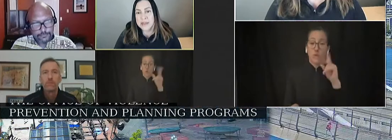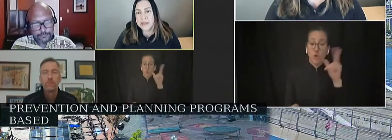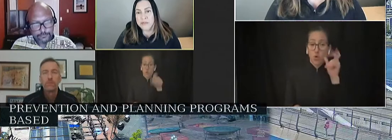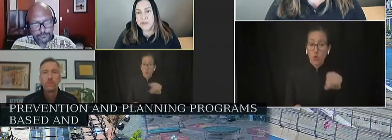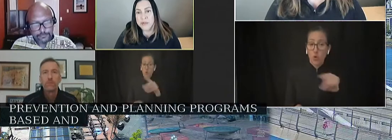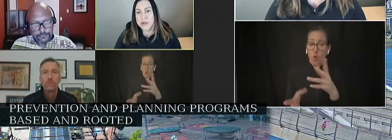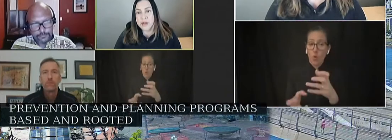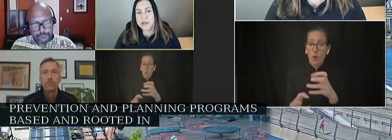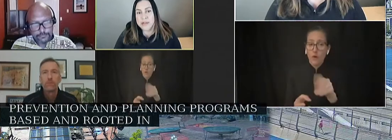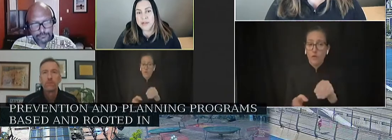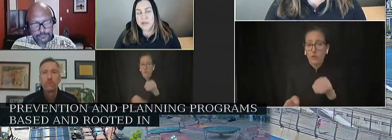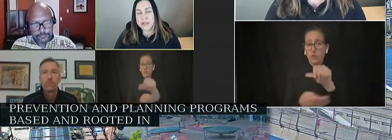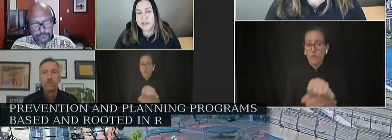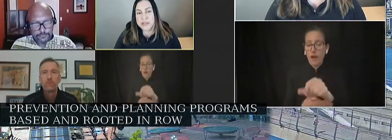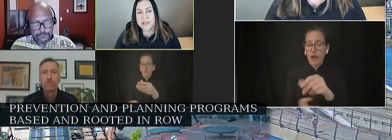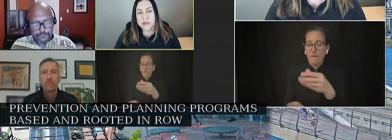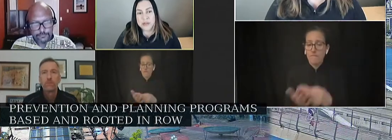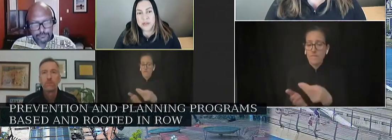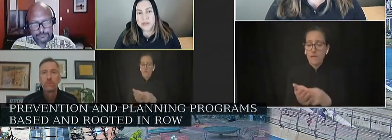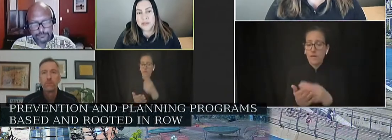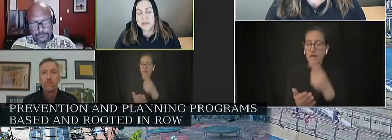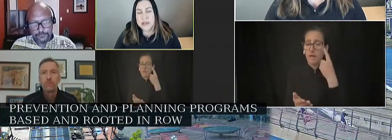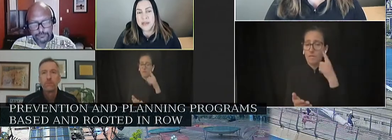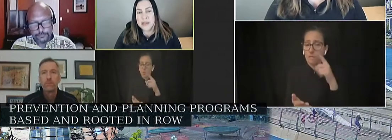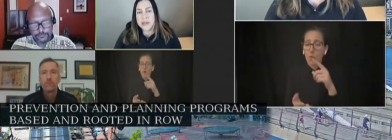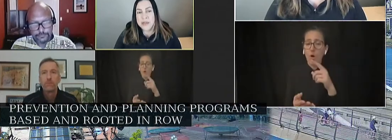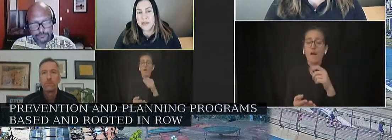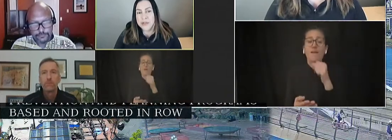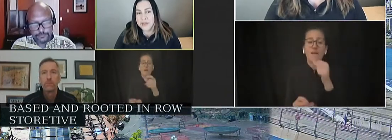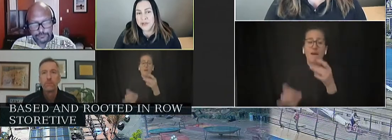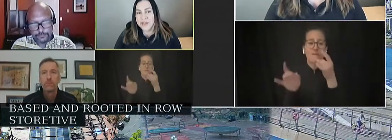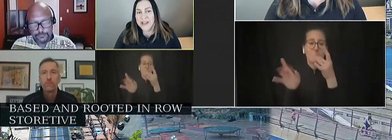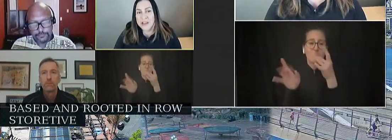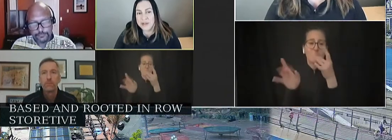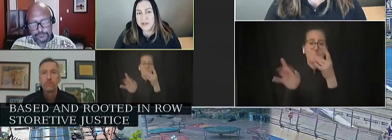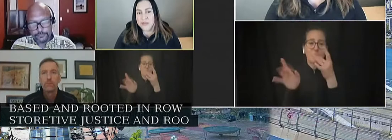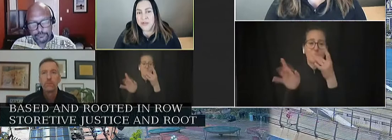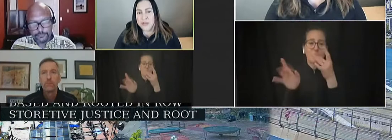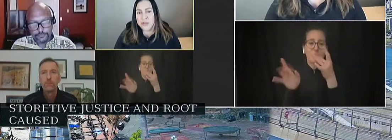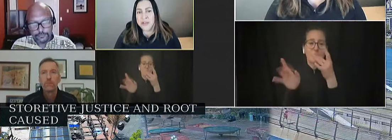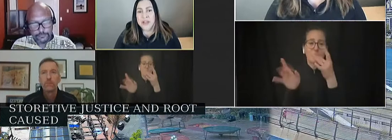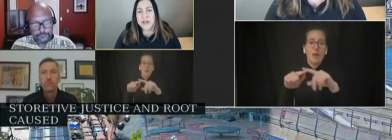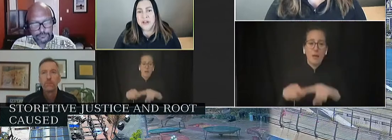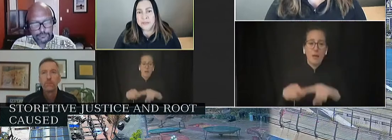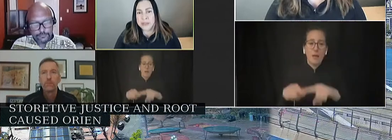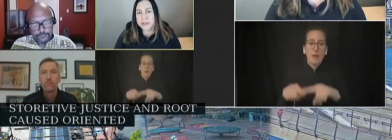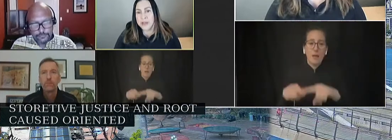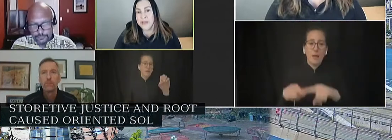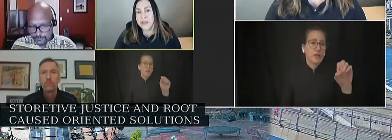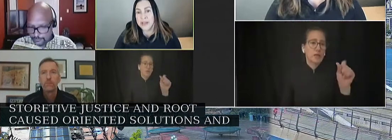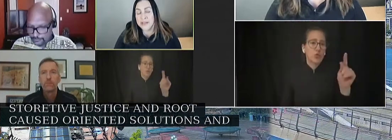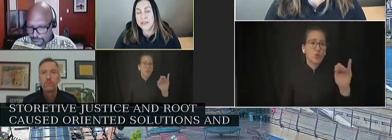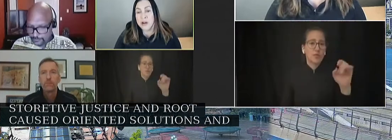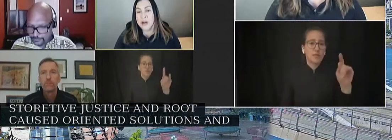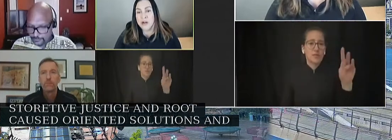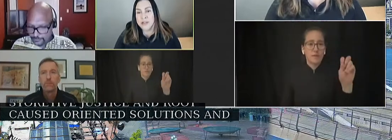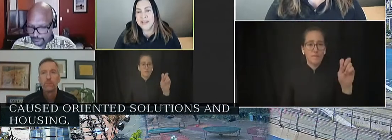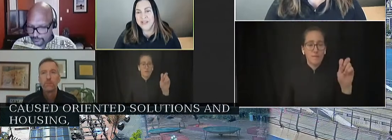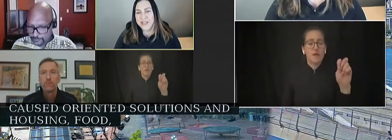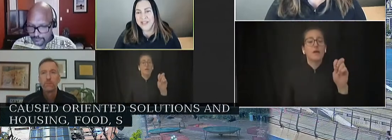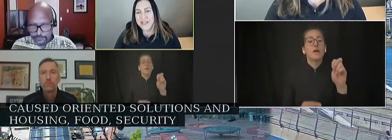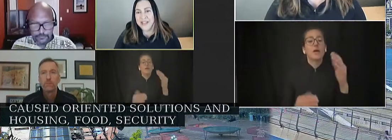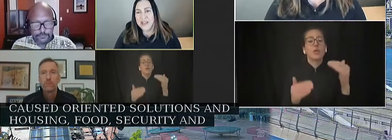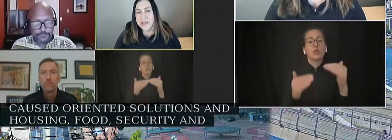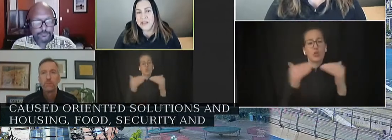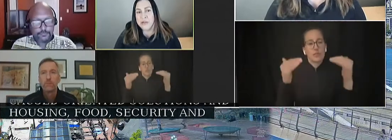and root cause-oriented solutions. And then also that housing, food security, and mental health access are